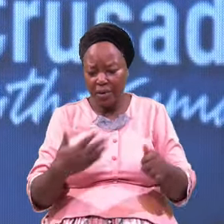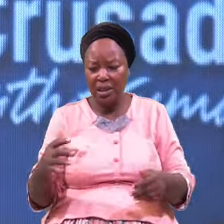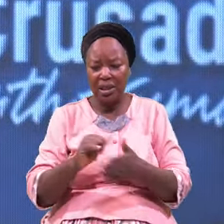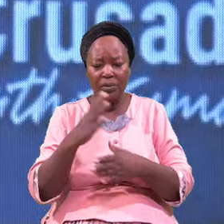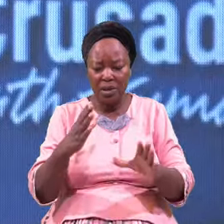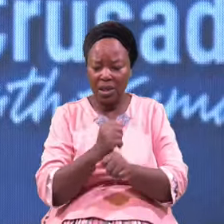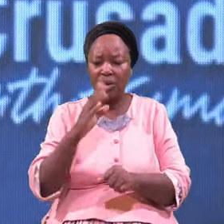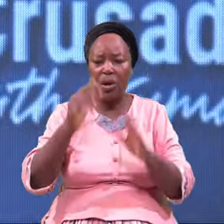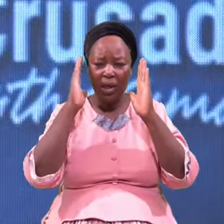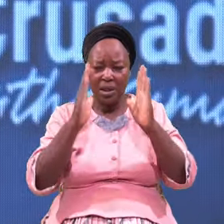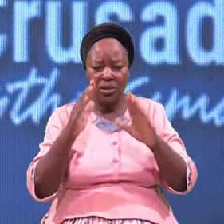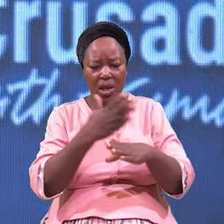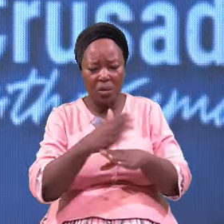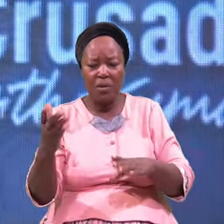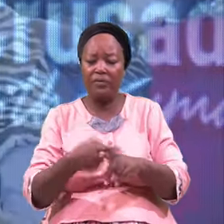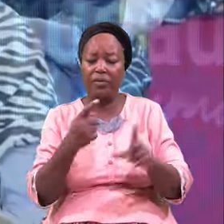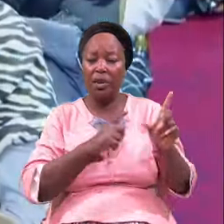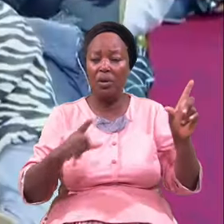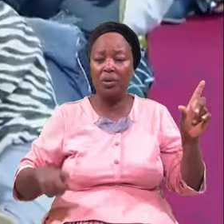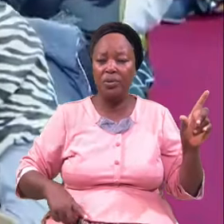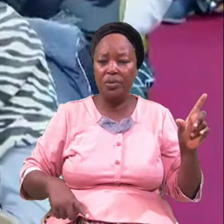Your Attention Away From The Lord God